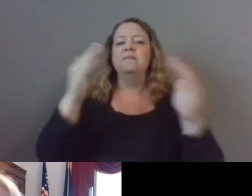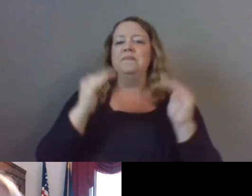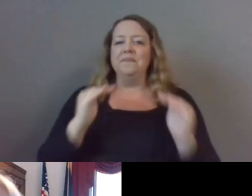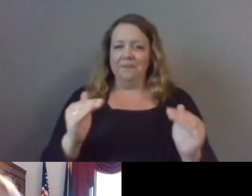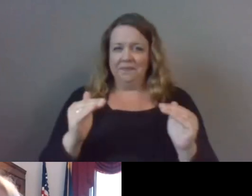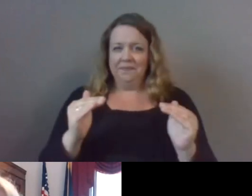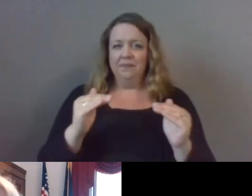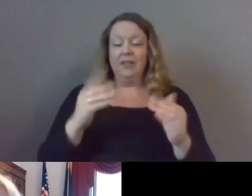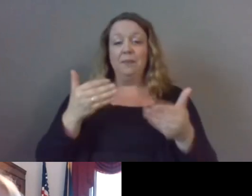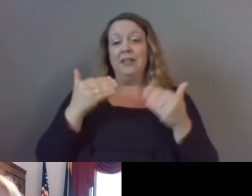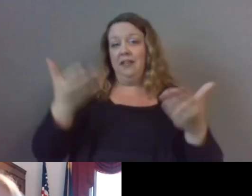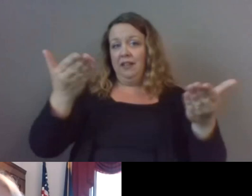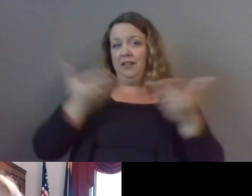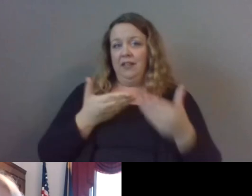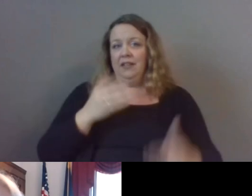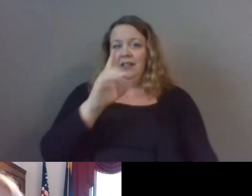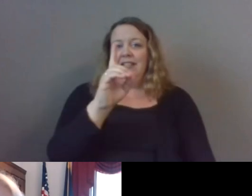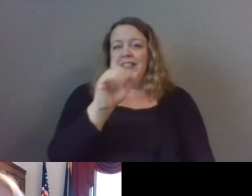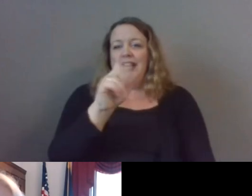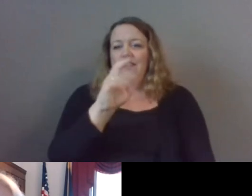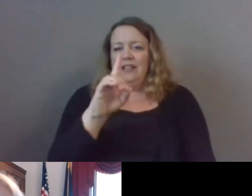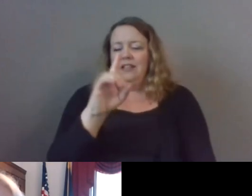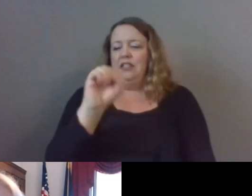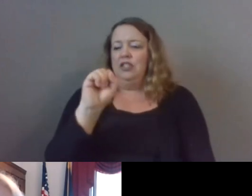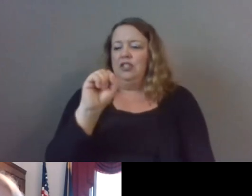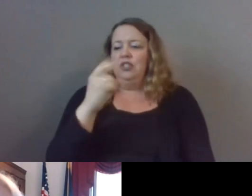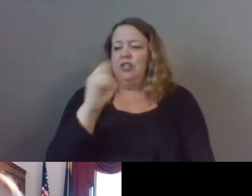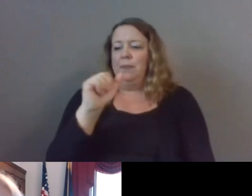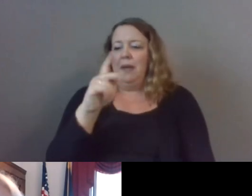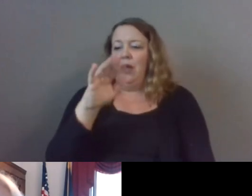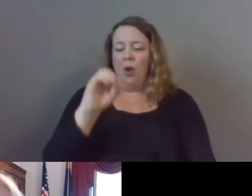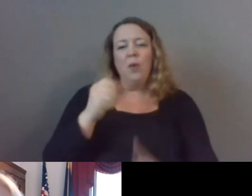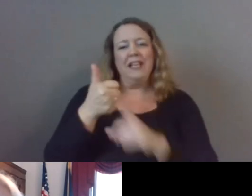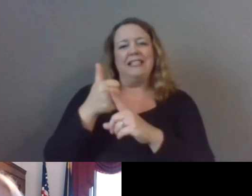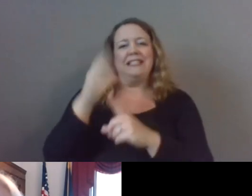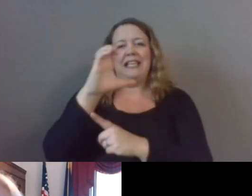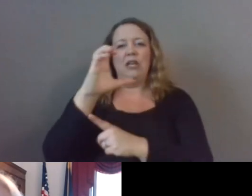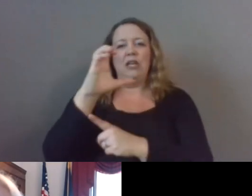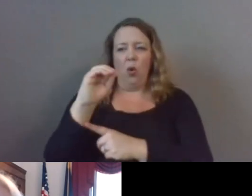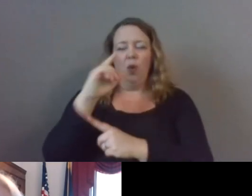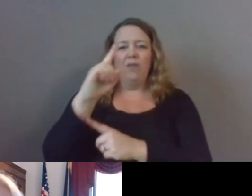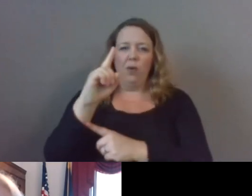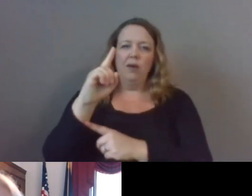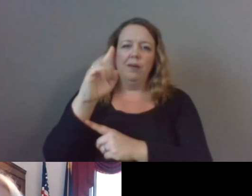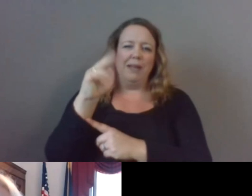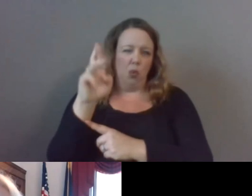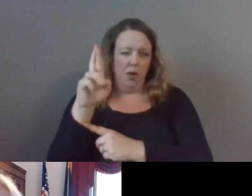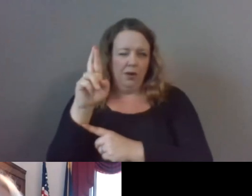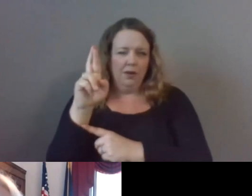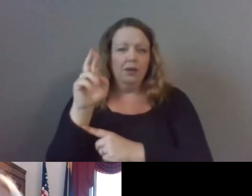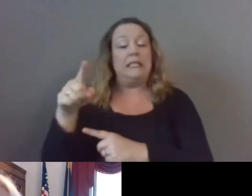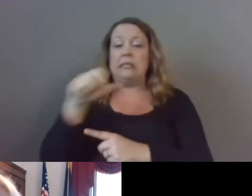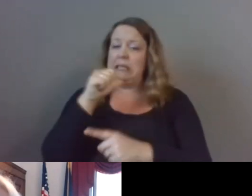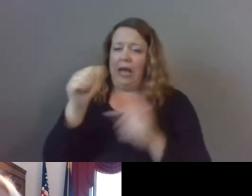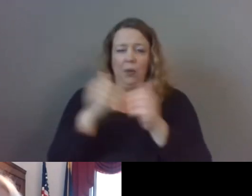I'm going to go ahead and introduce David Shapiro, the CEO of Mentor. David couldn't be with us today. And if you know or have seen David